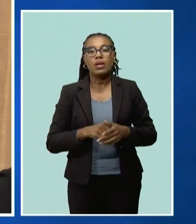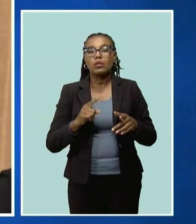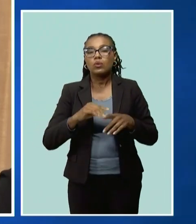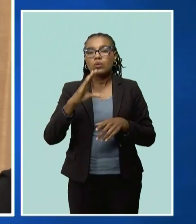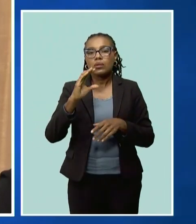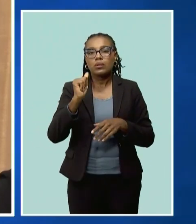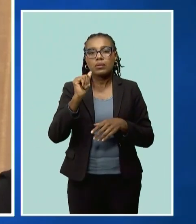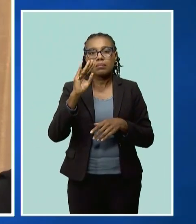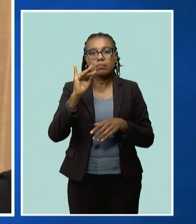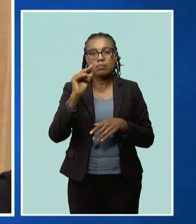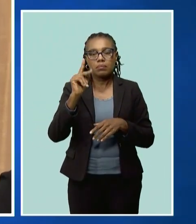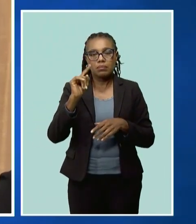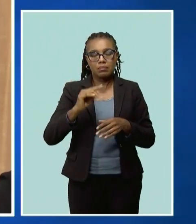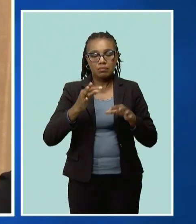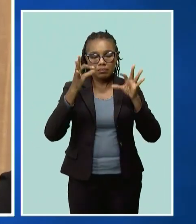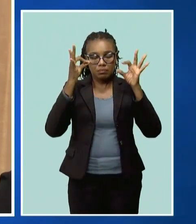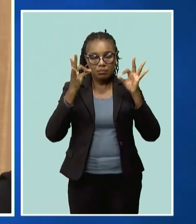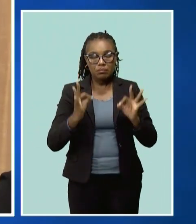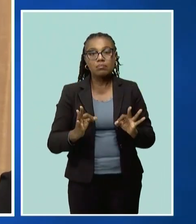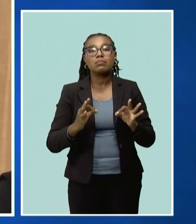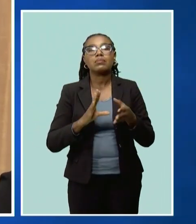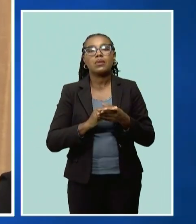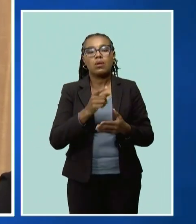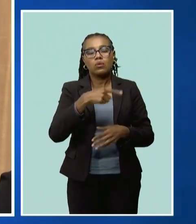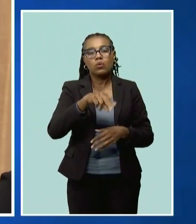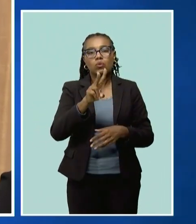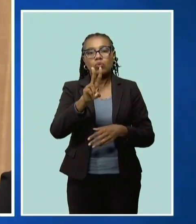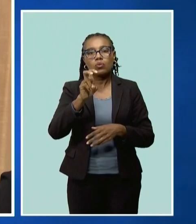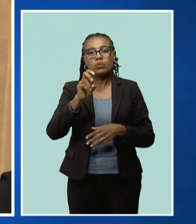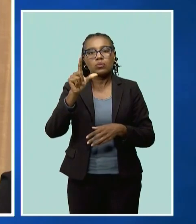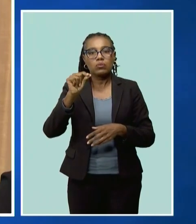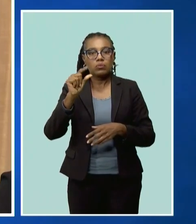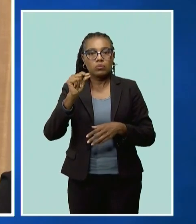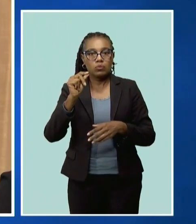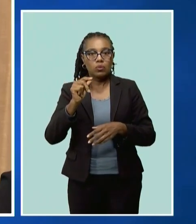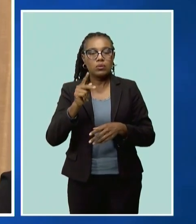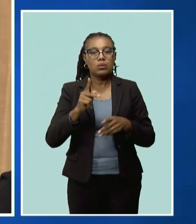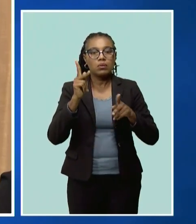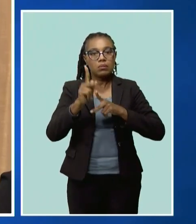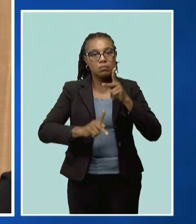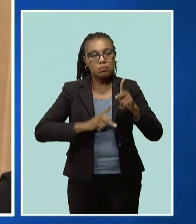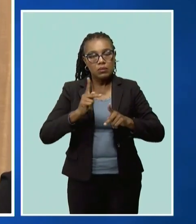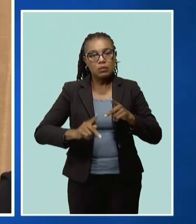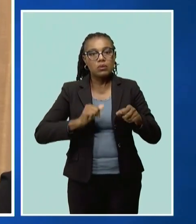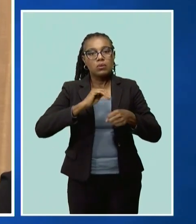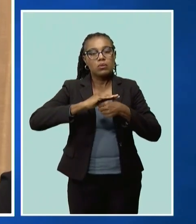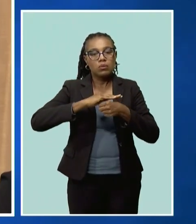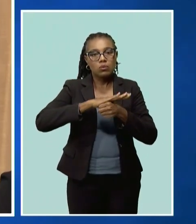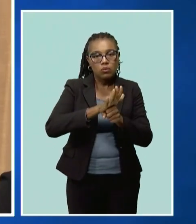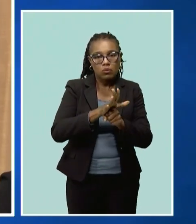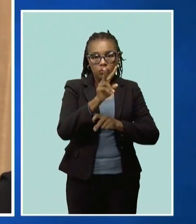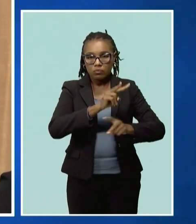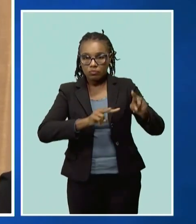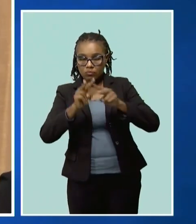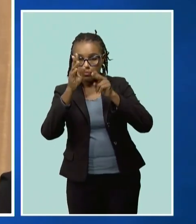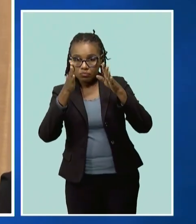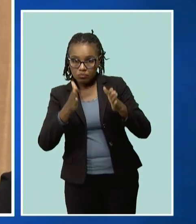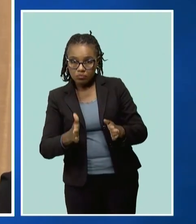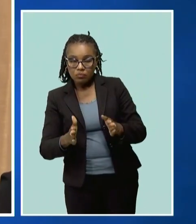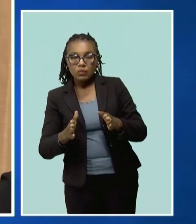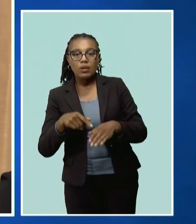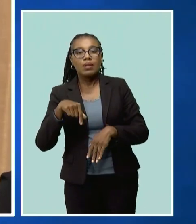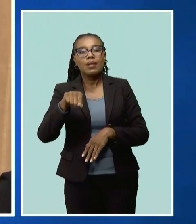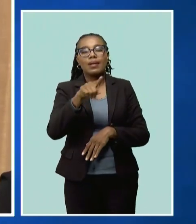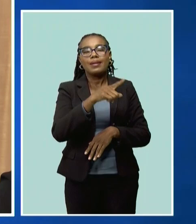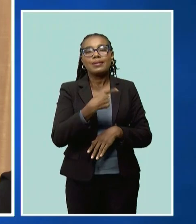agreed that those 220 monitors that were deployed across the nursery, the primary and